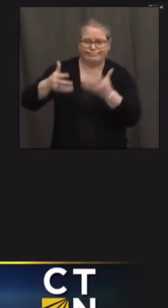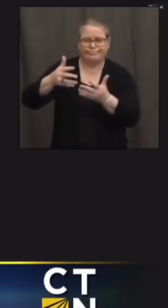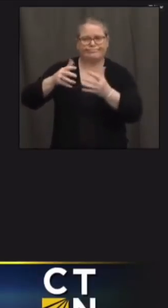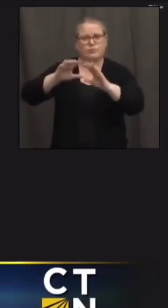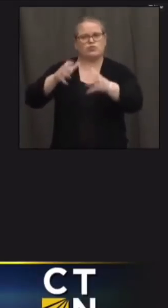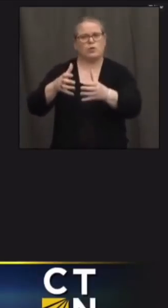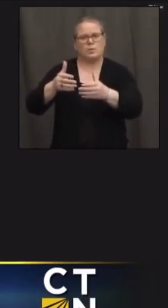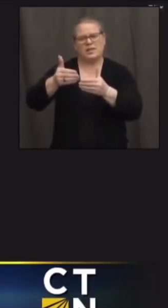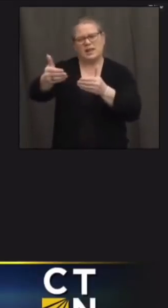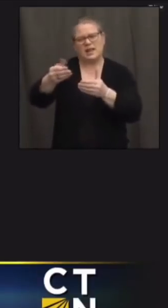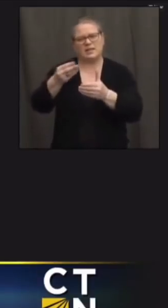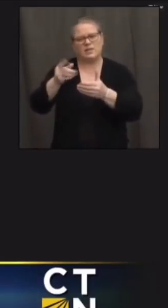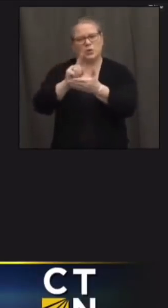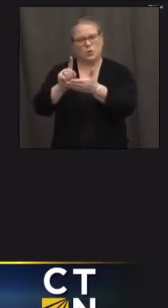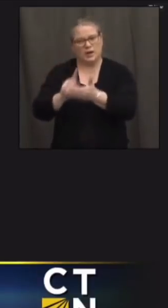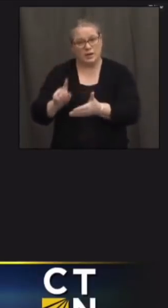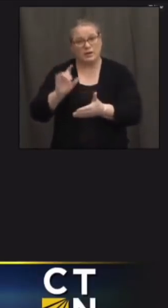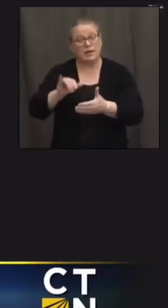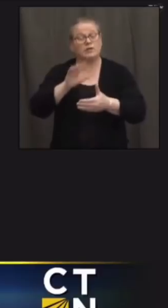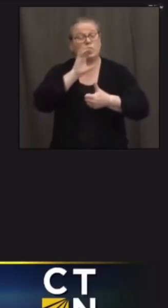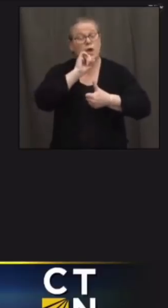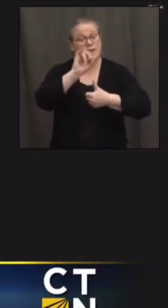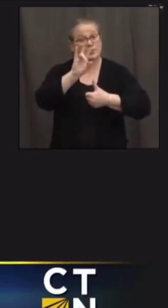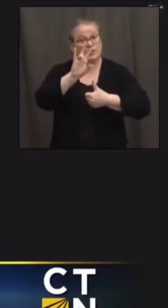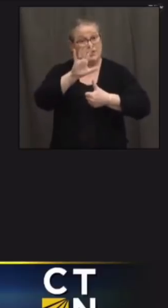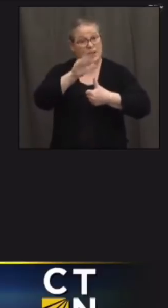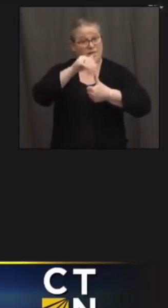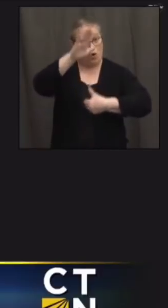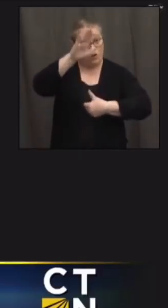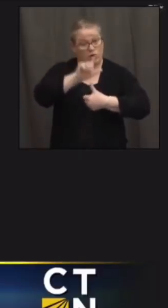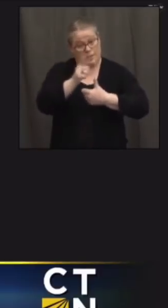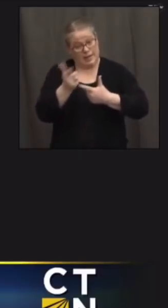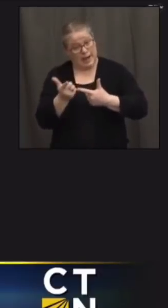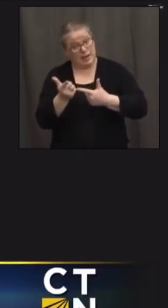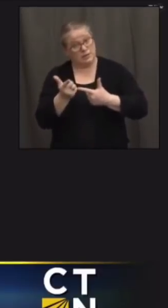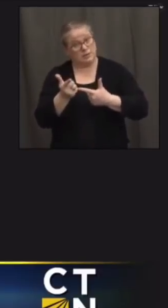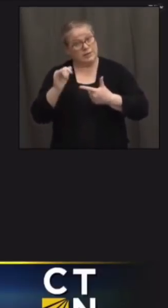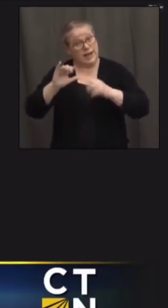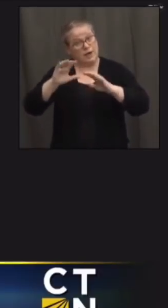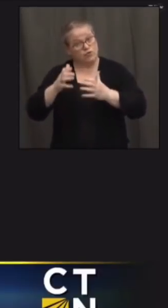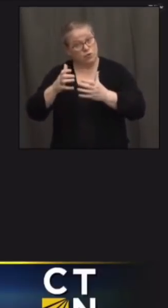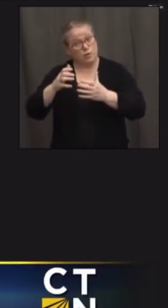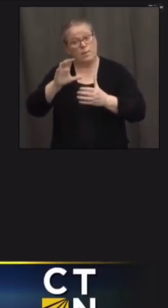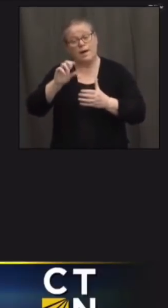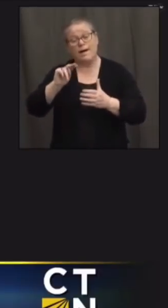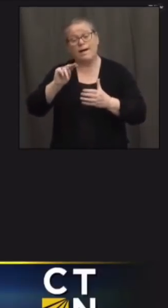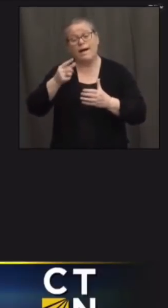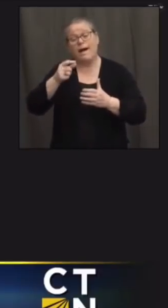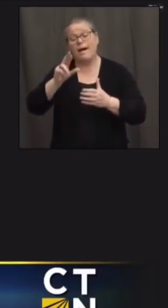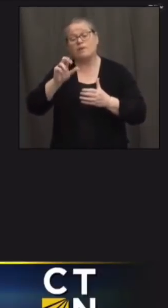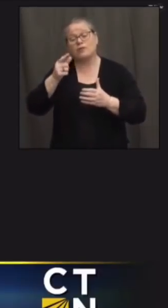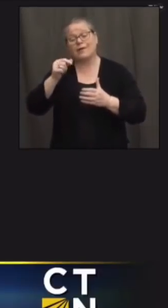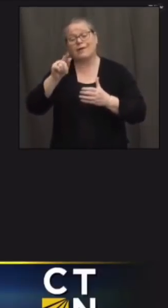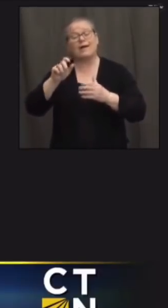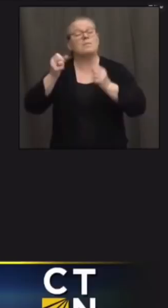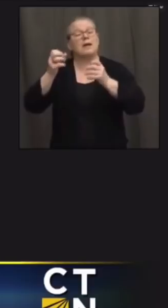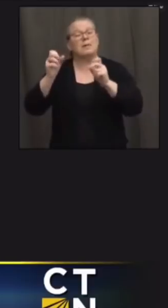group after 75 and older uh to go in phase 1b and do you have a more precise timetable for that